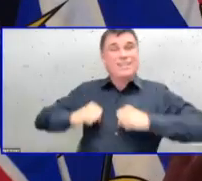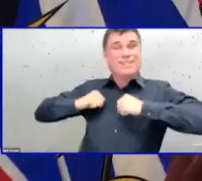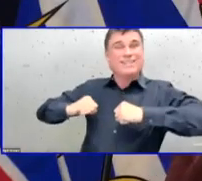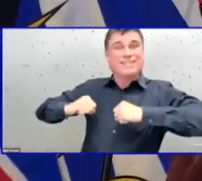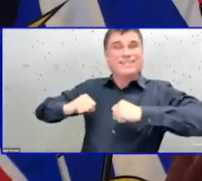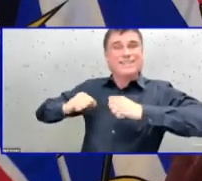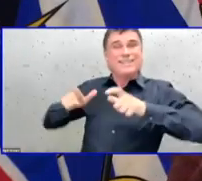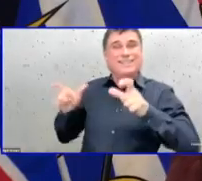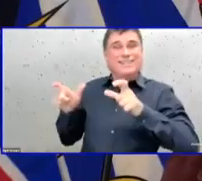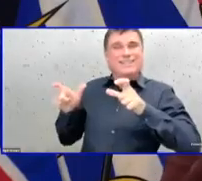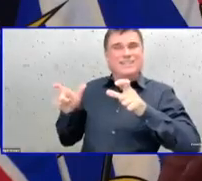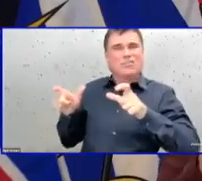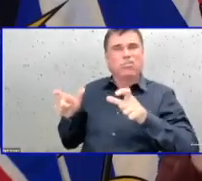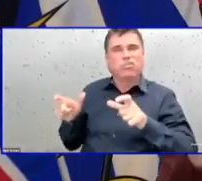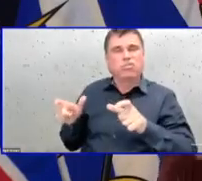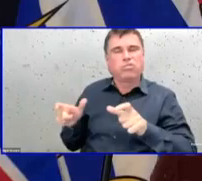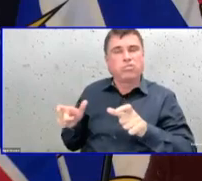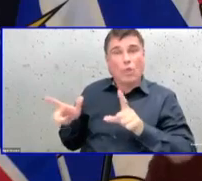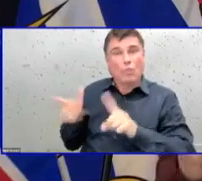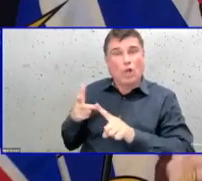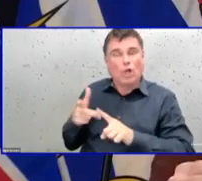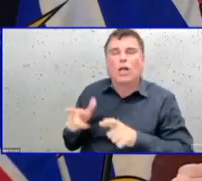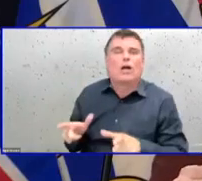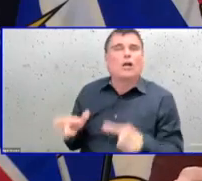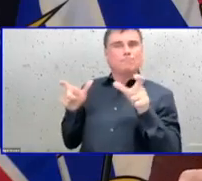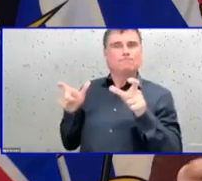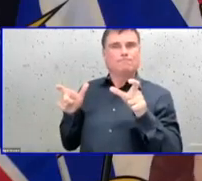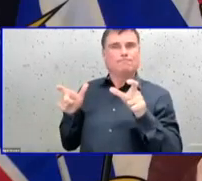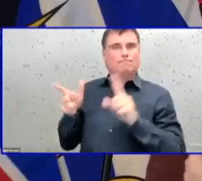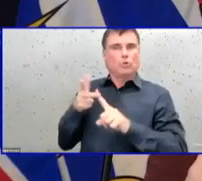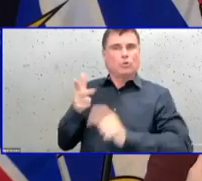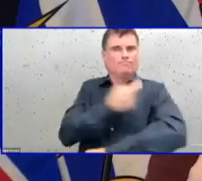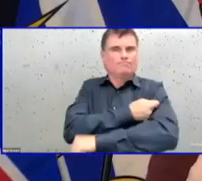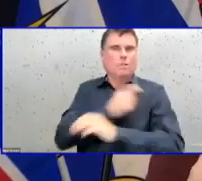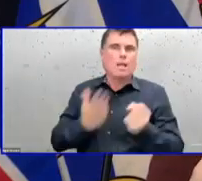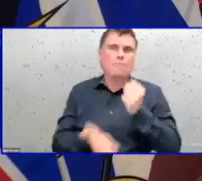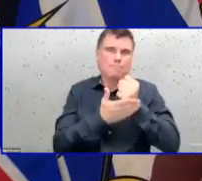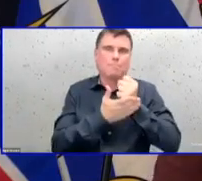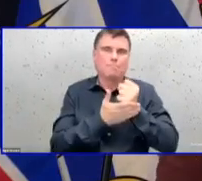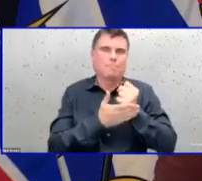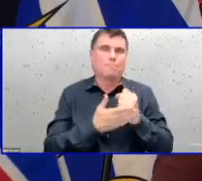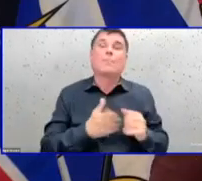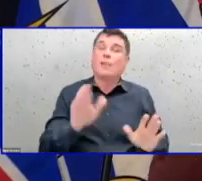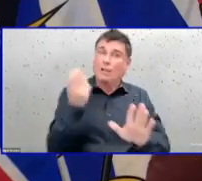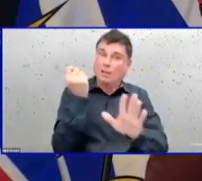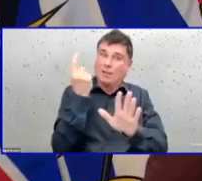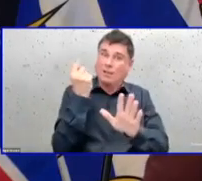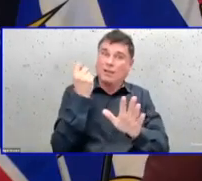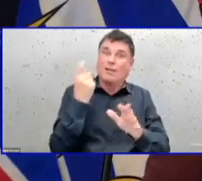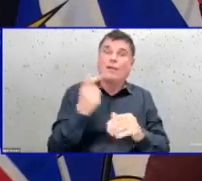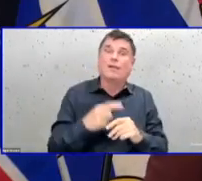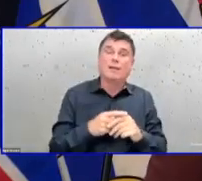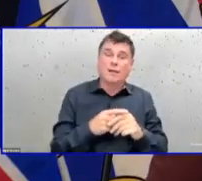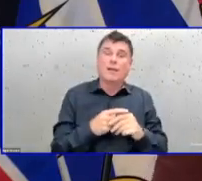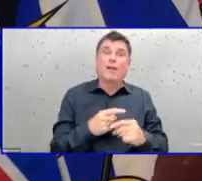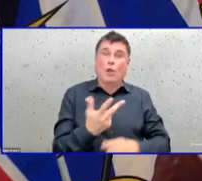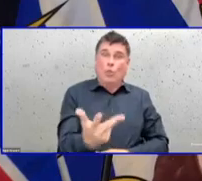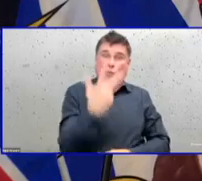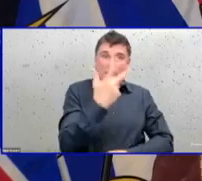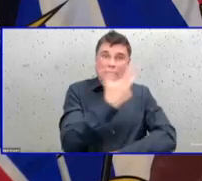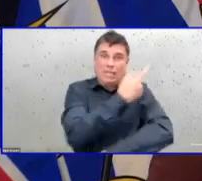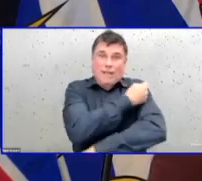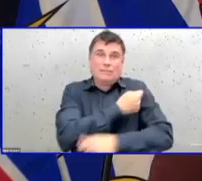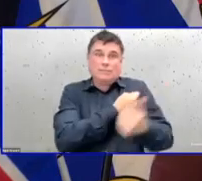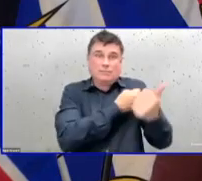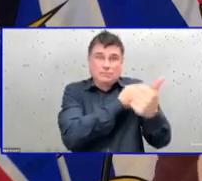100%. And for people who are at that highest risk, you still need to do those things that you would do normally through a